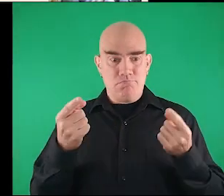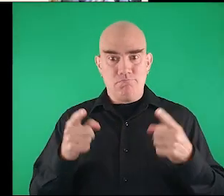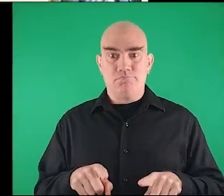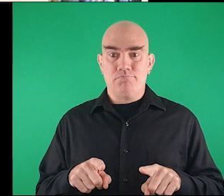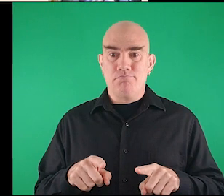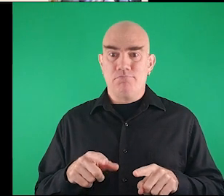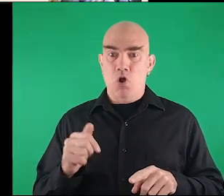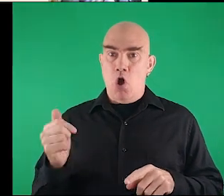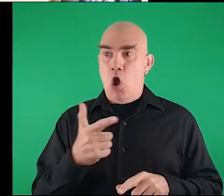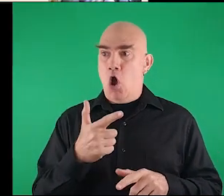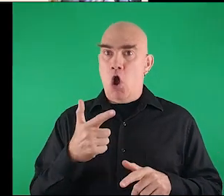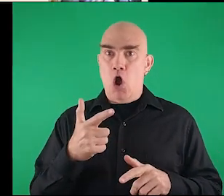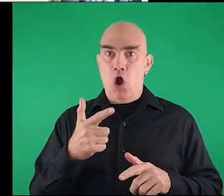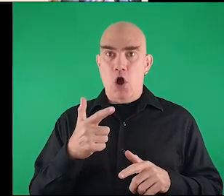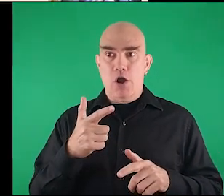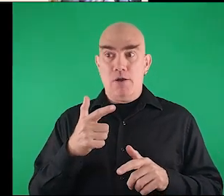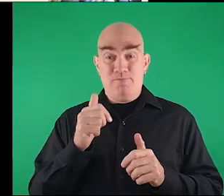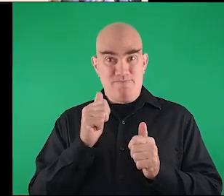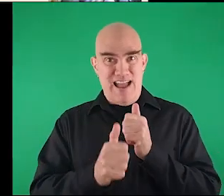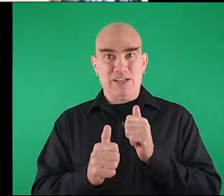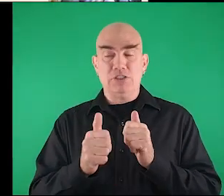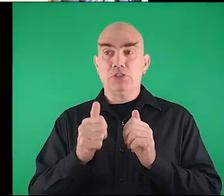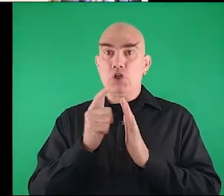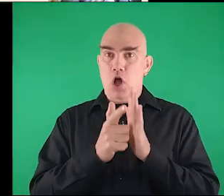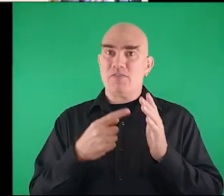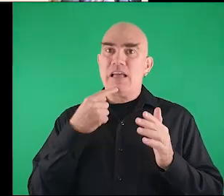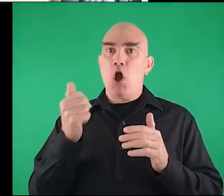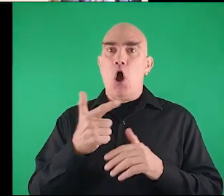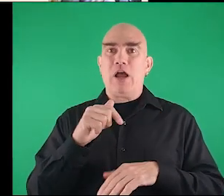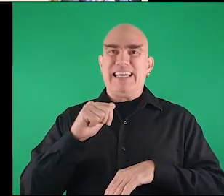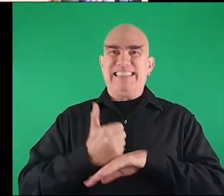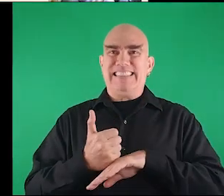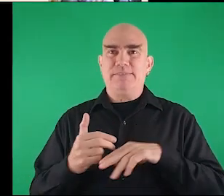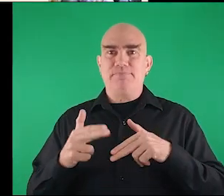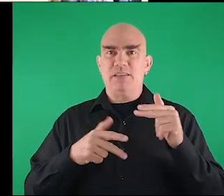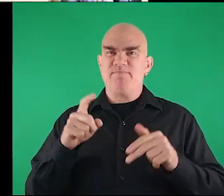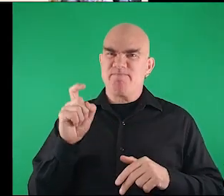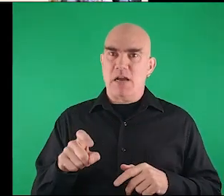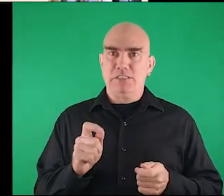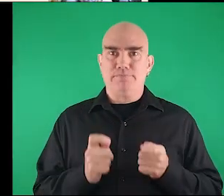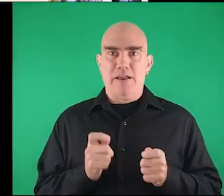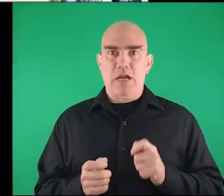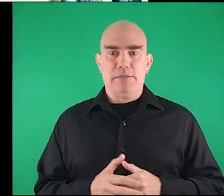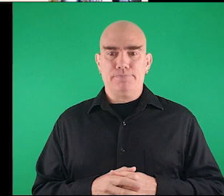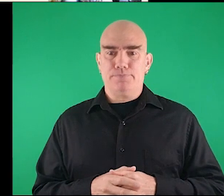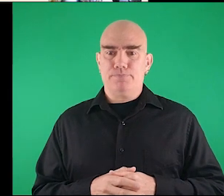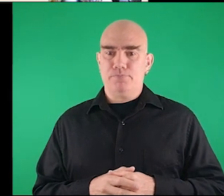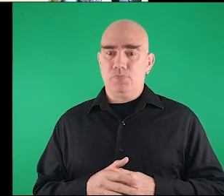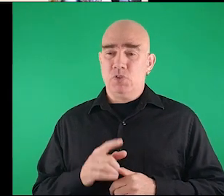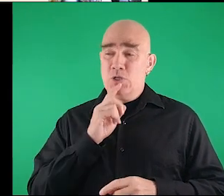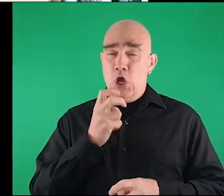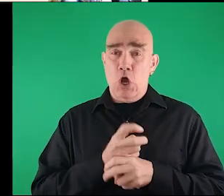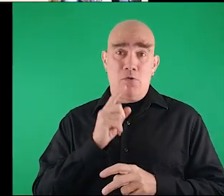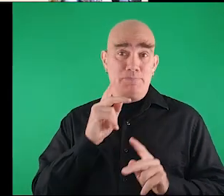this their goal say that the uh all the existing building must to modify this is really